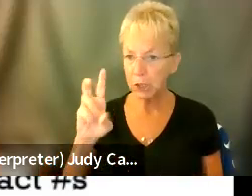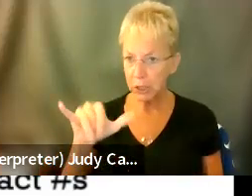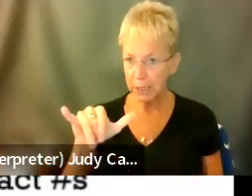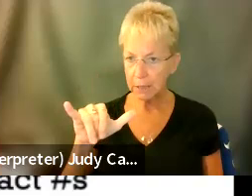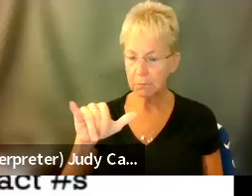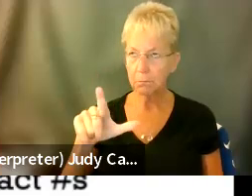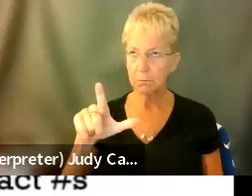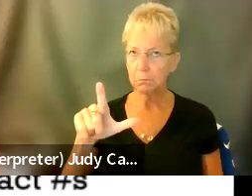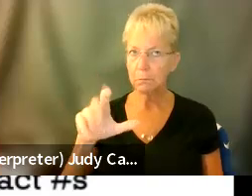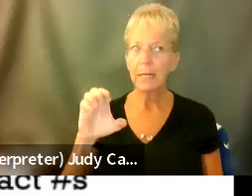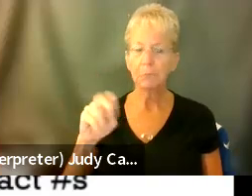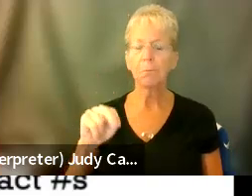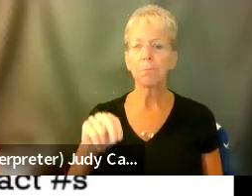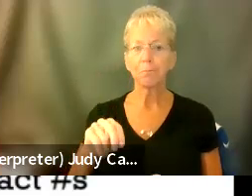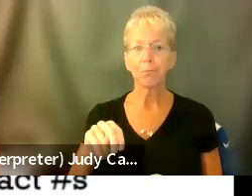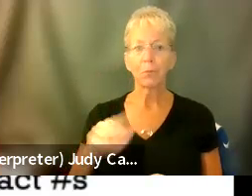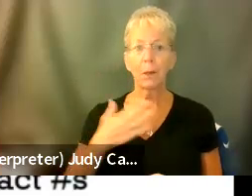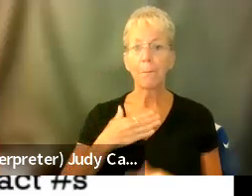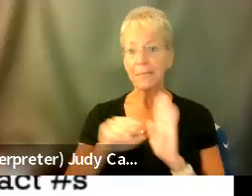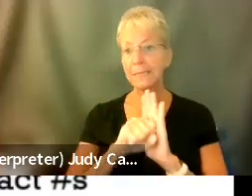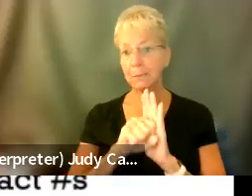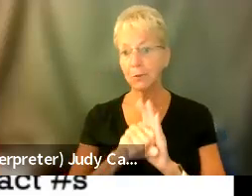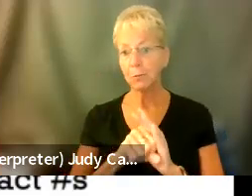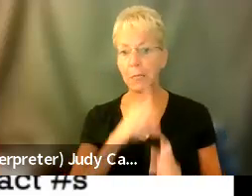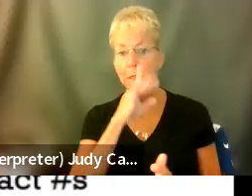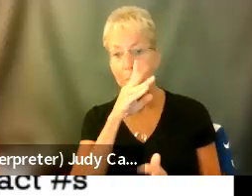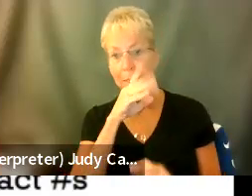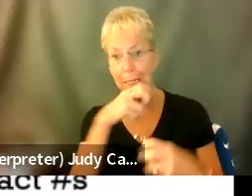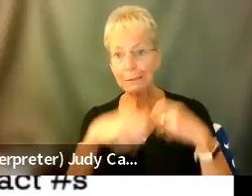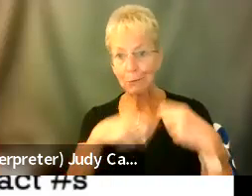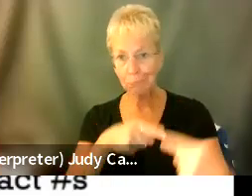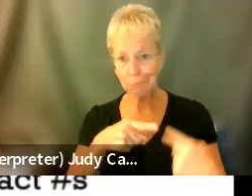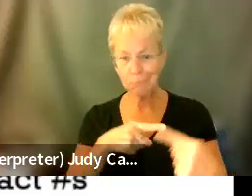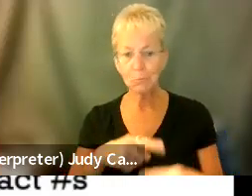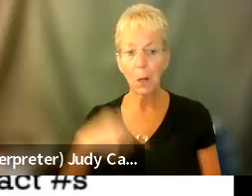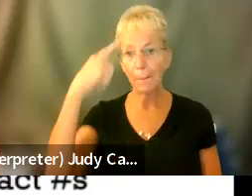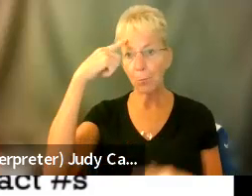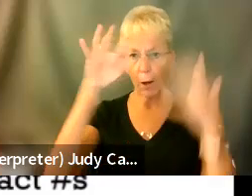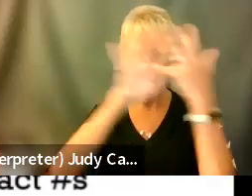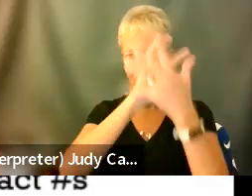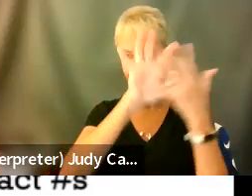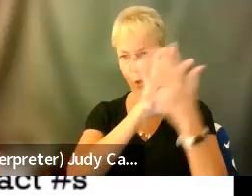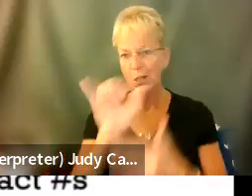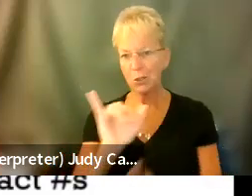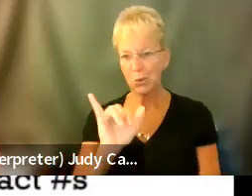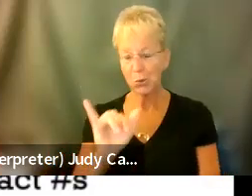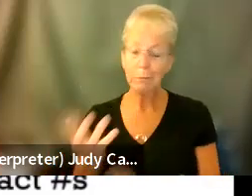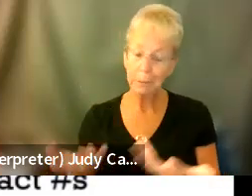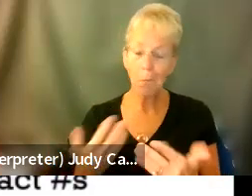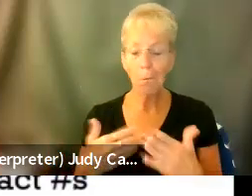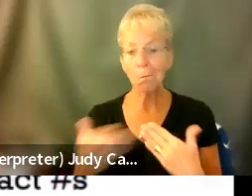And this is one of my symptoms, difficulty speaking, and brain fog sometimes. But,